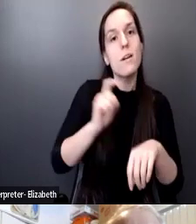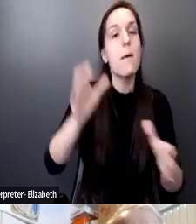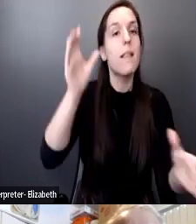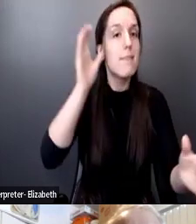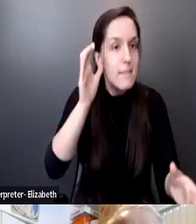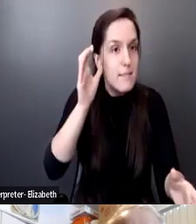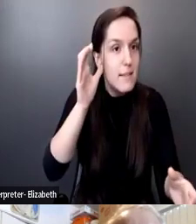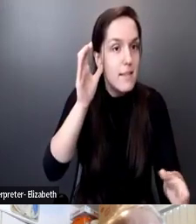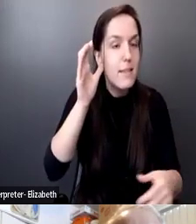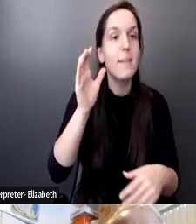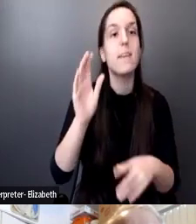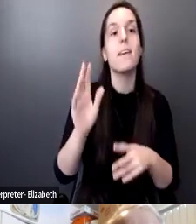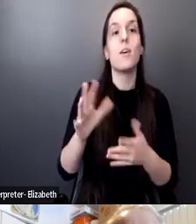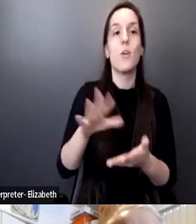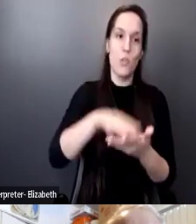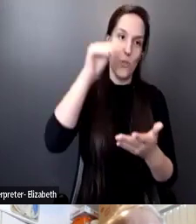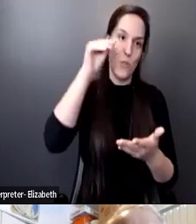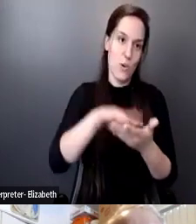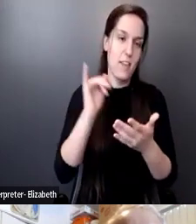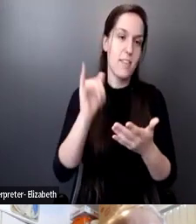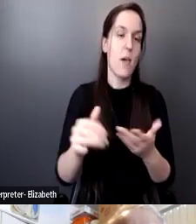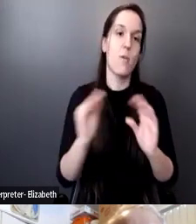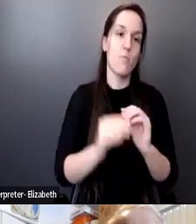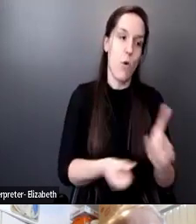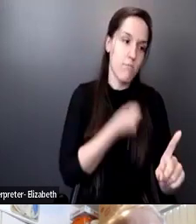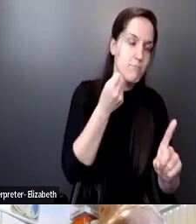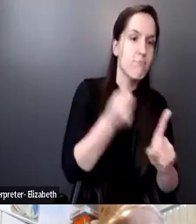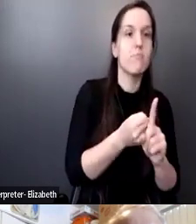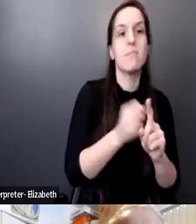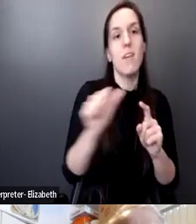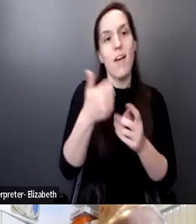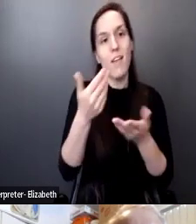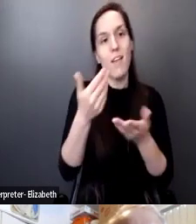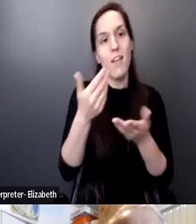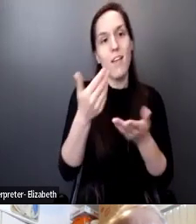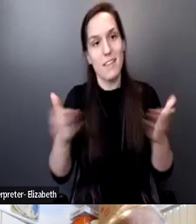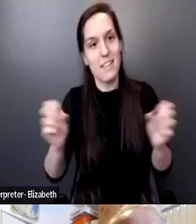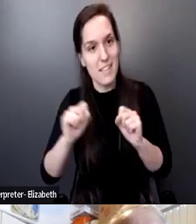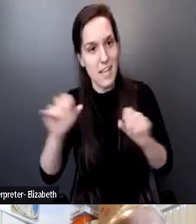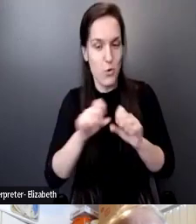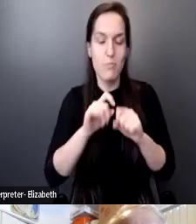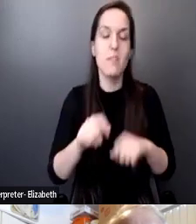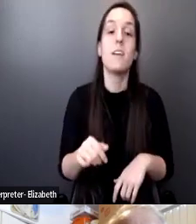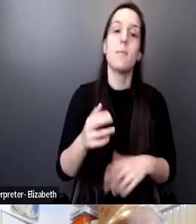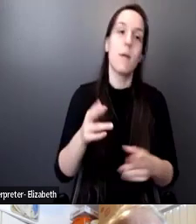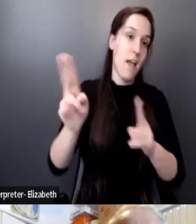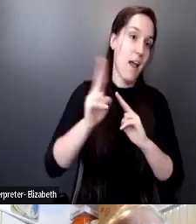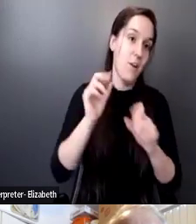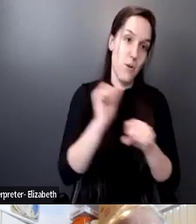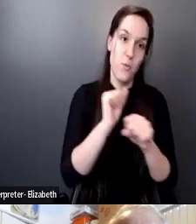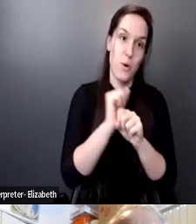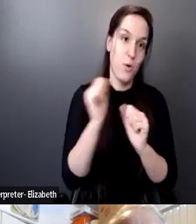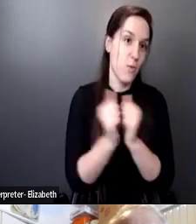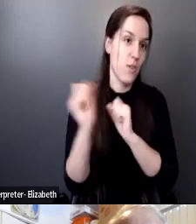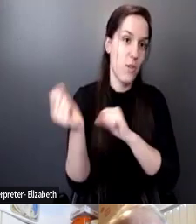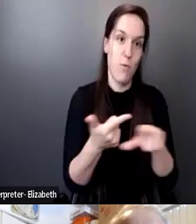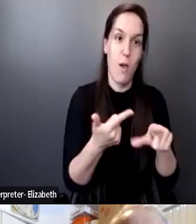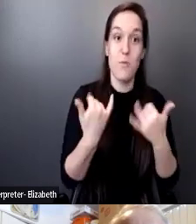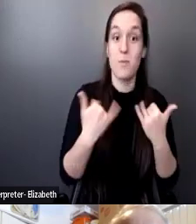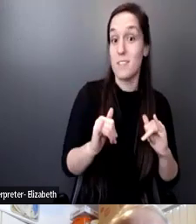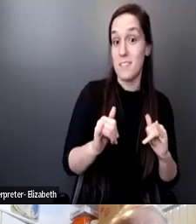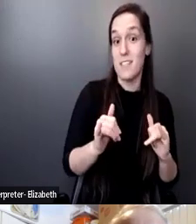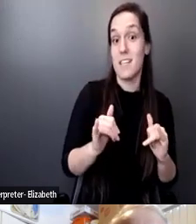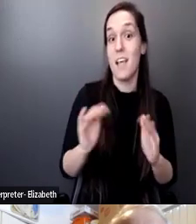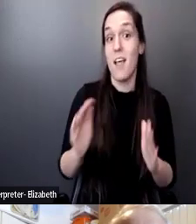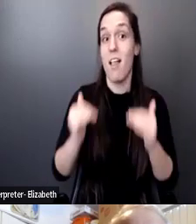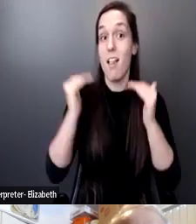And that's going to have a broader impact on all the other things that I do, but it's been an honor to work with everybody. The work continues. We're actually still updating crisis